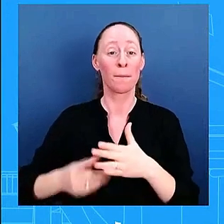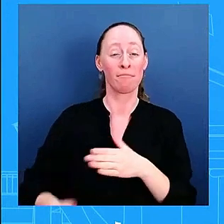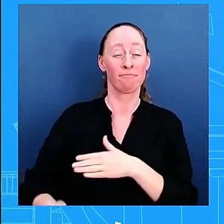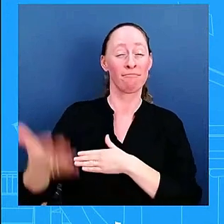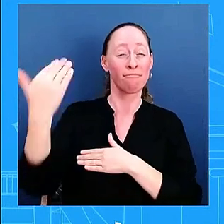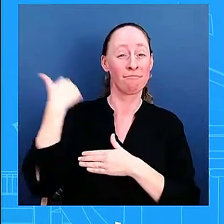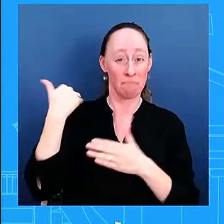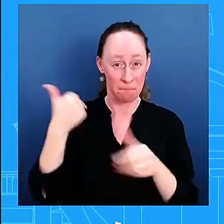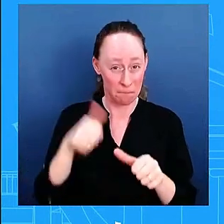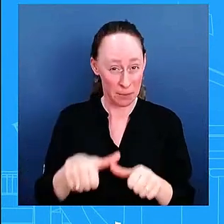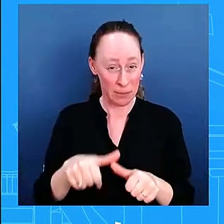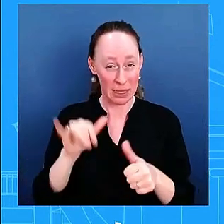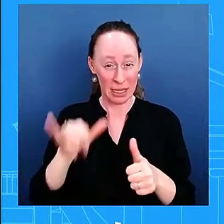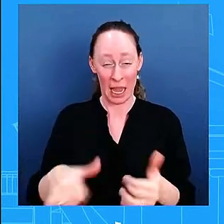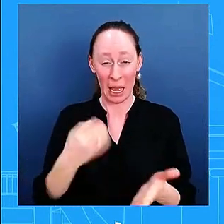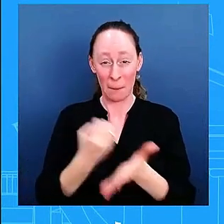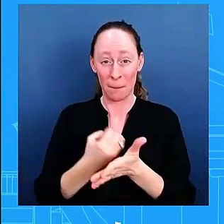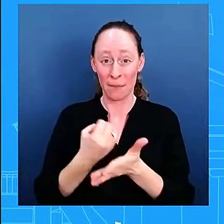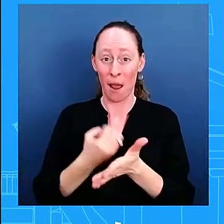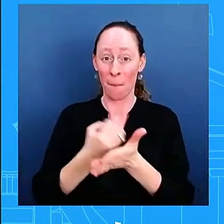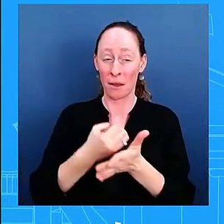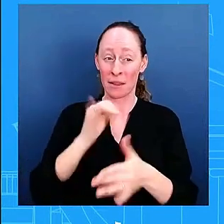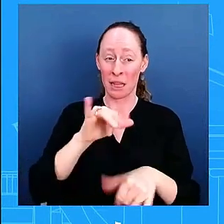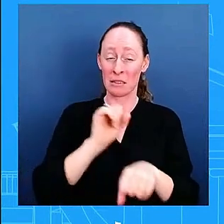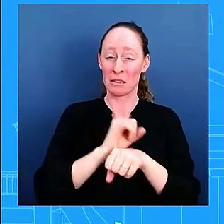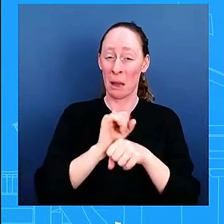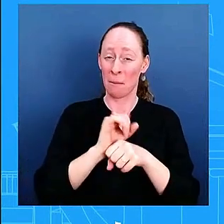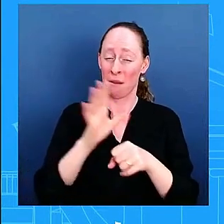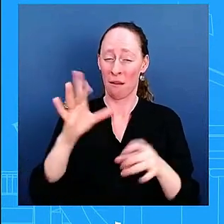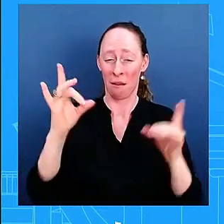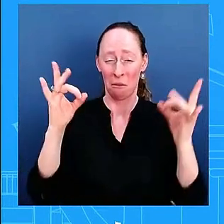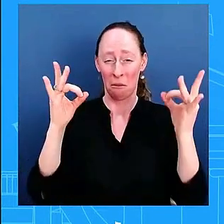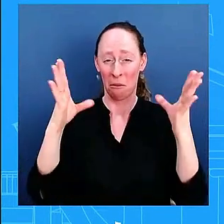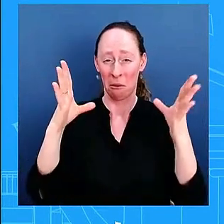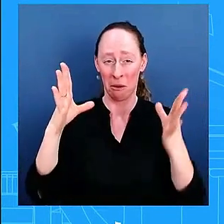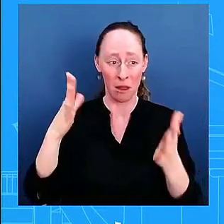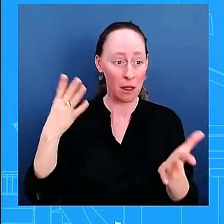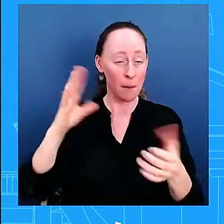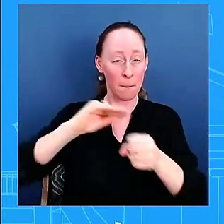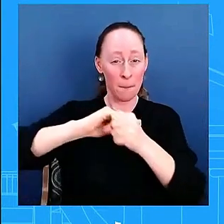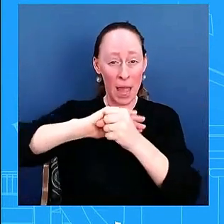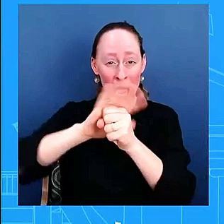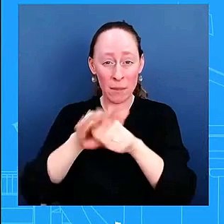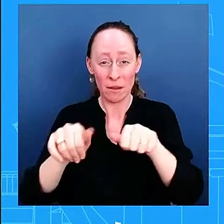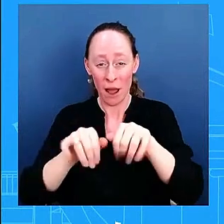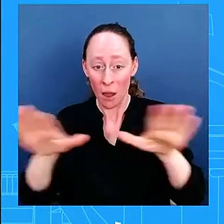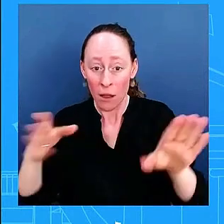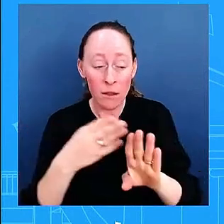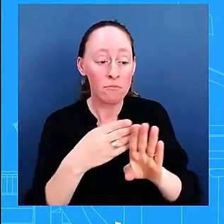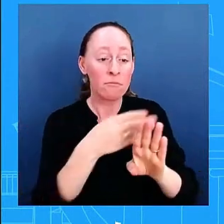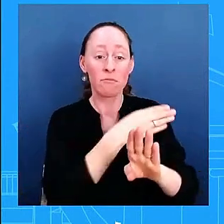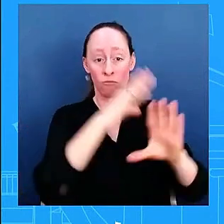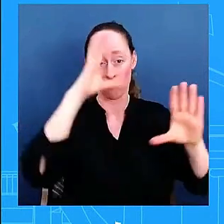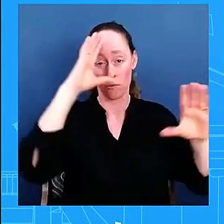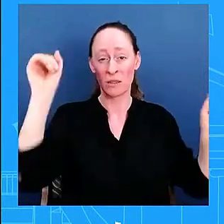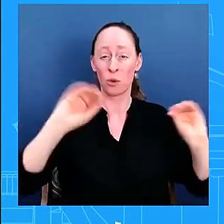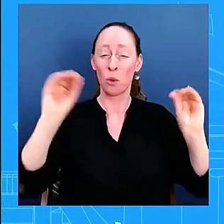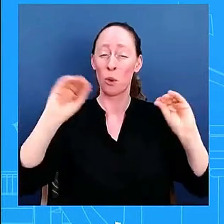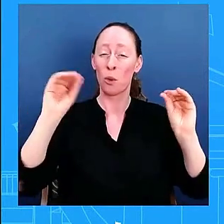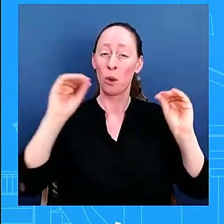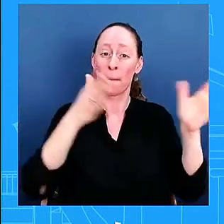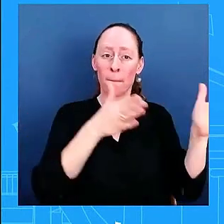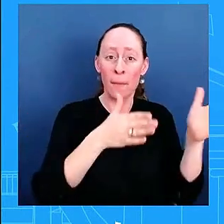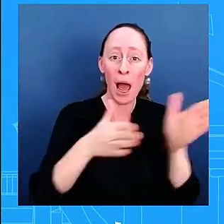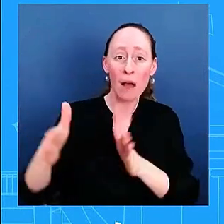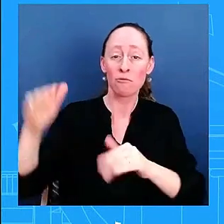we saw a situation with the pandemic where there was no strategy businesses were closing down schools were majority of